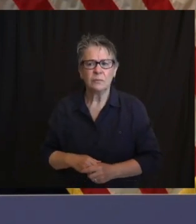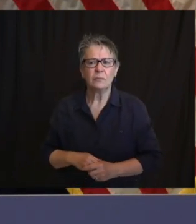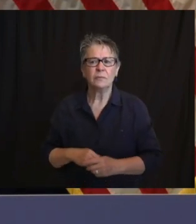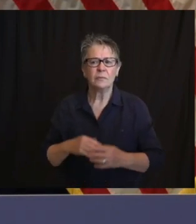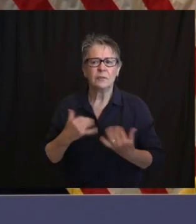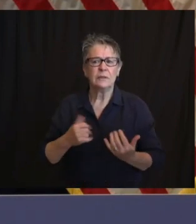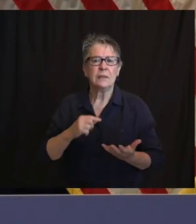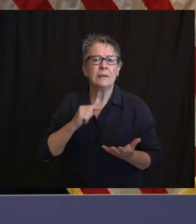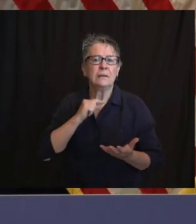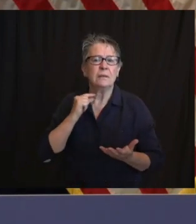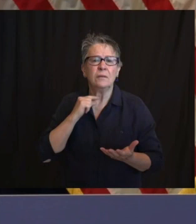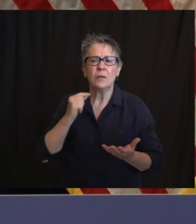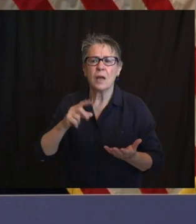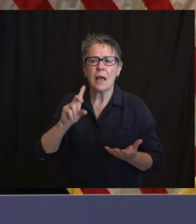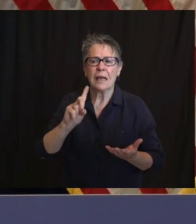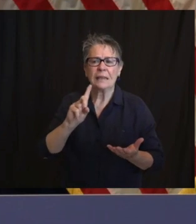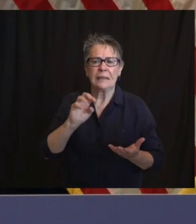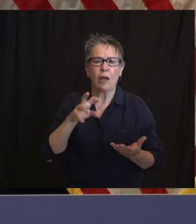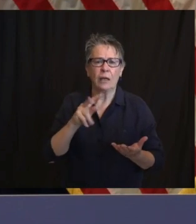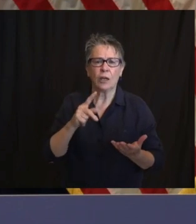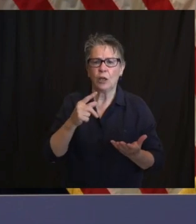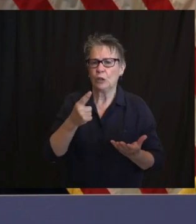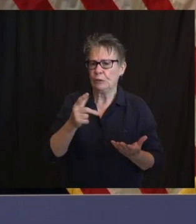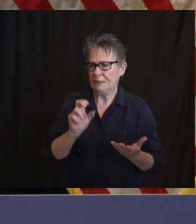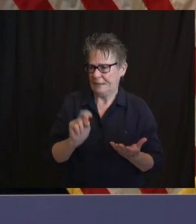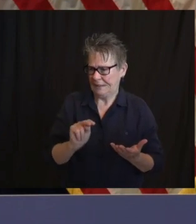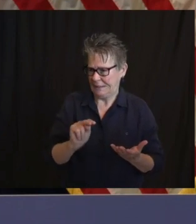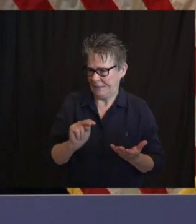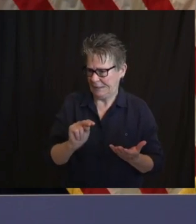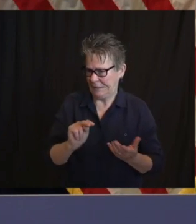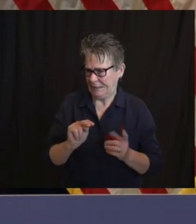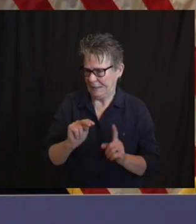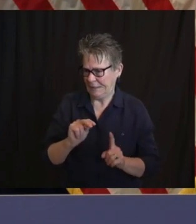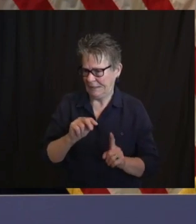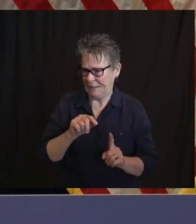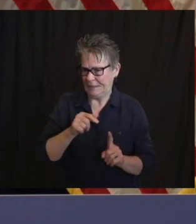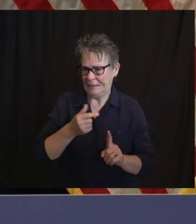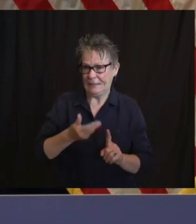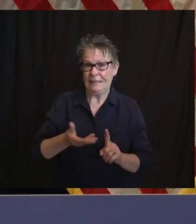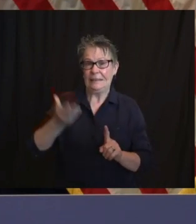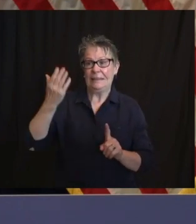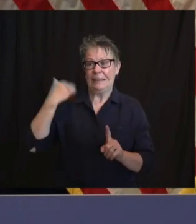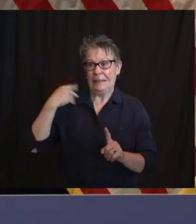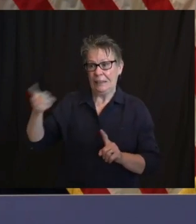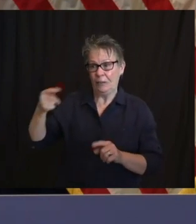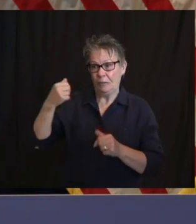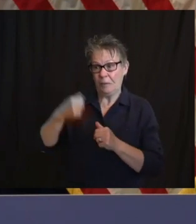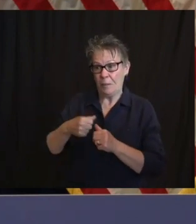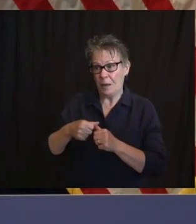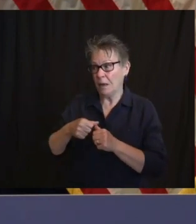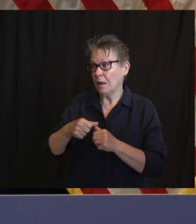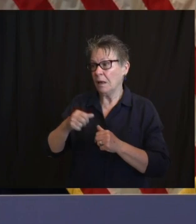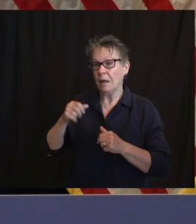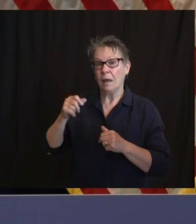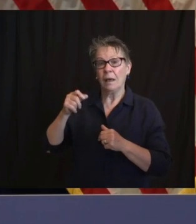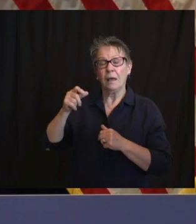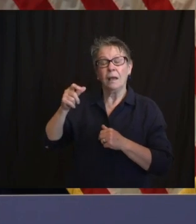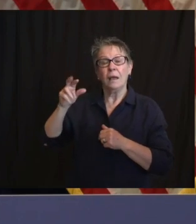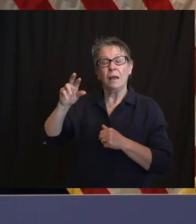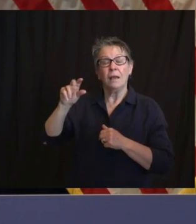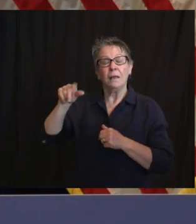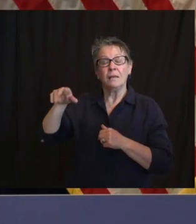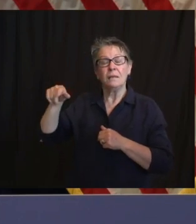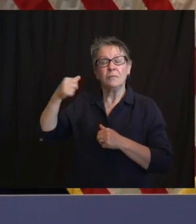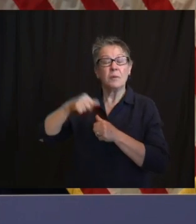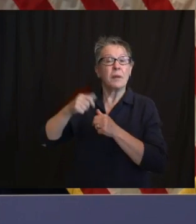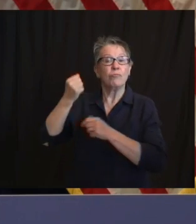giving a lecture right after the Rodney King reality in 1992, so we're, I don't know where we'd be without him, particularly as it relates